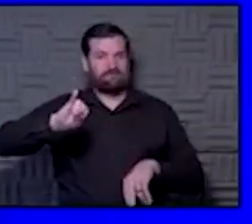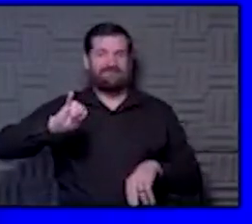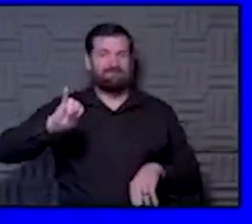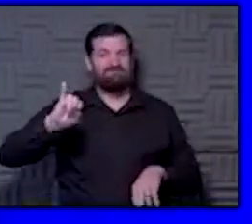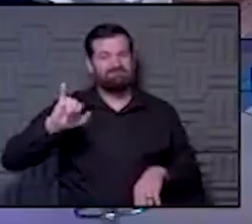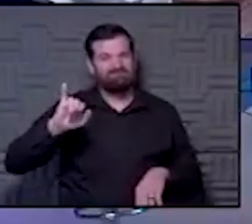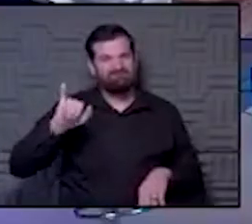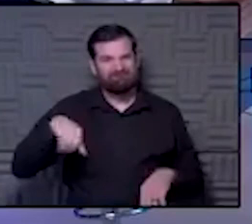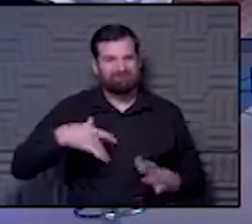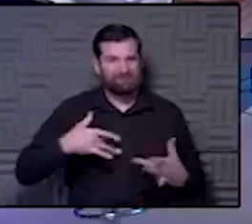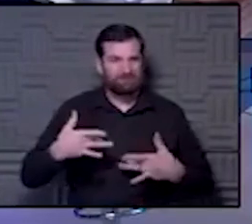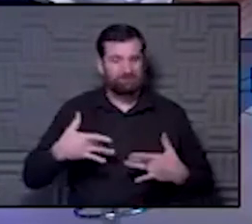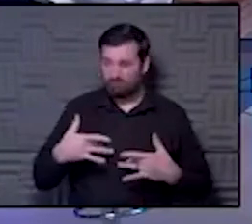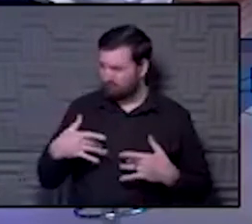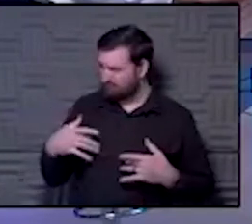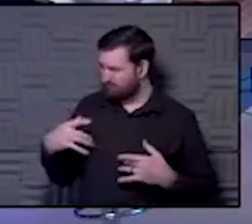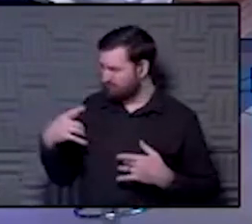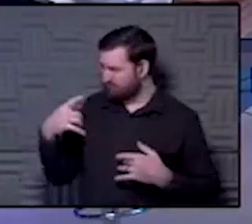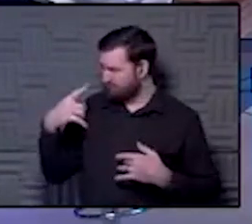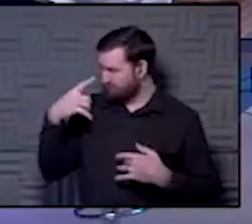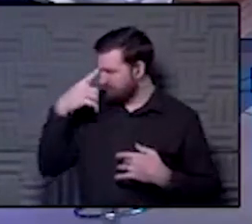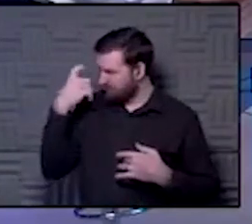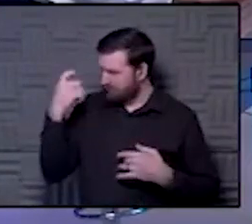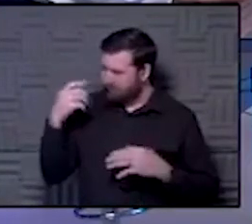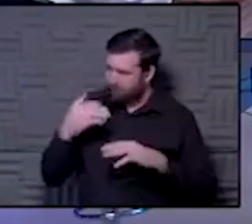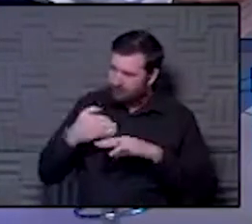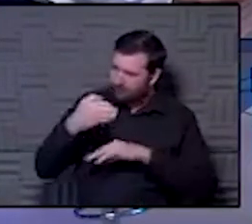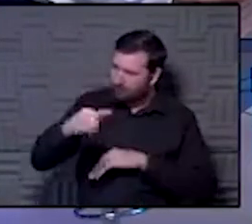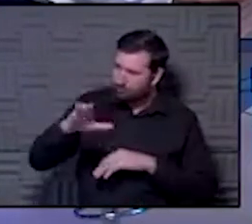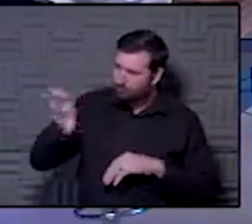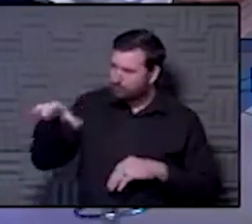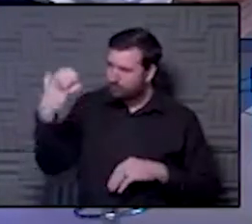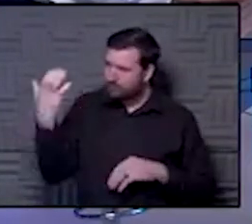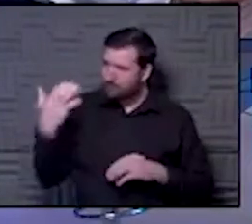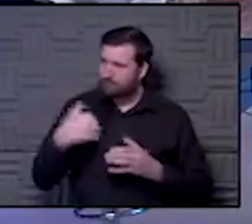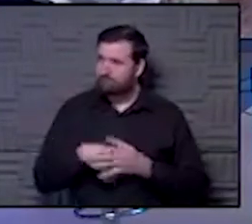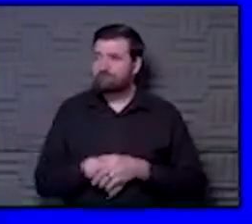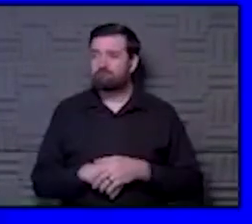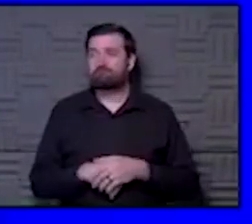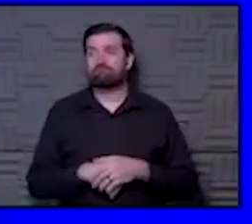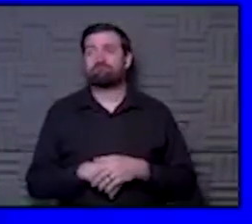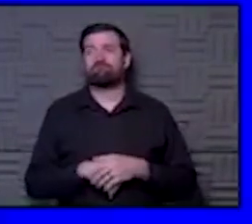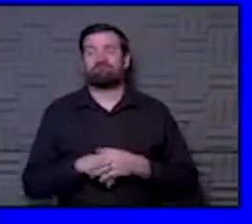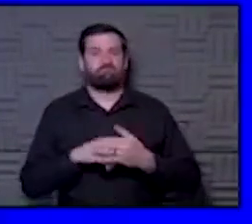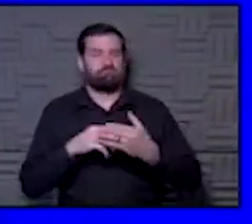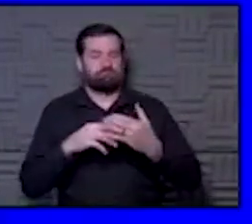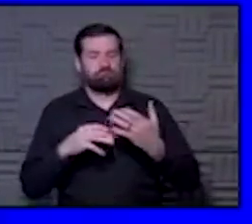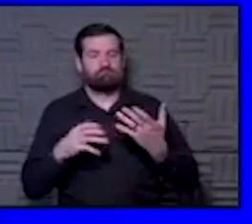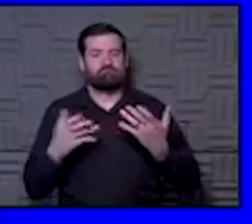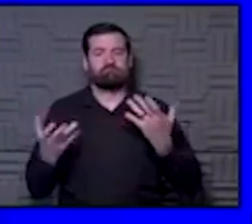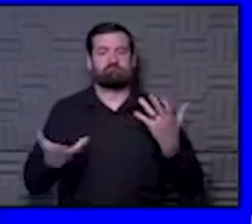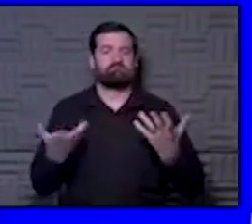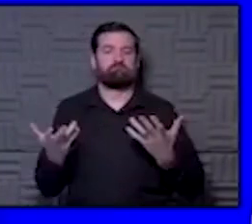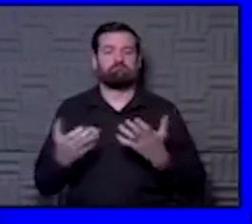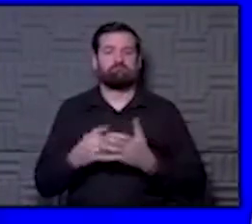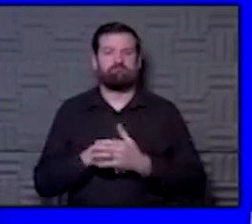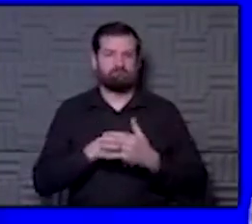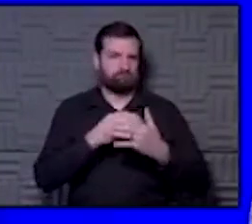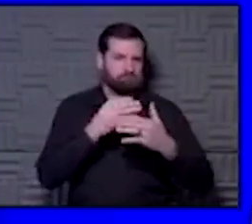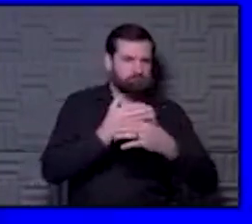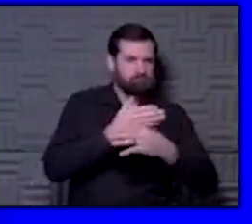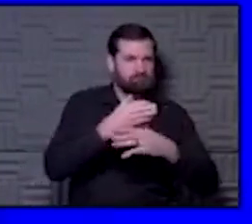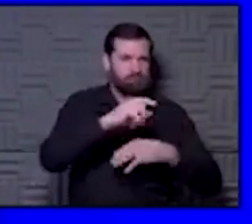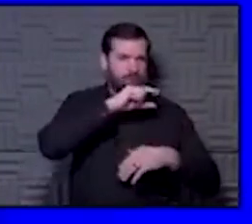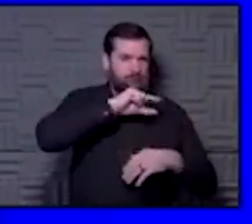concerning. Are we concerned that that is a post-Christmas? we beginning to see the surge? I think it's somewhere in between Thanksgiving